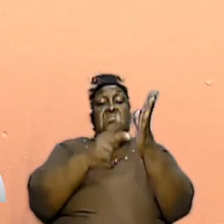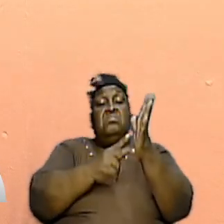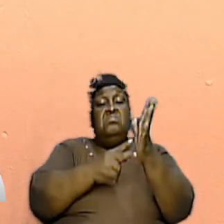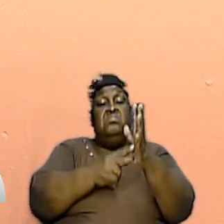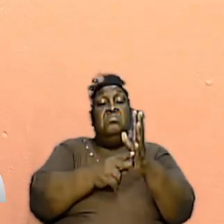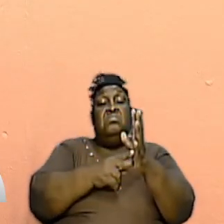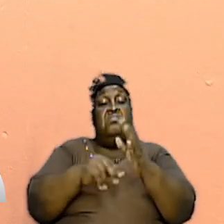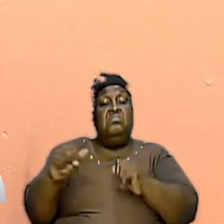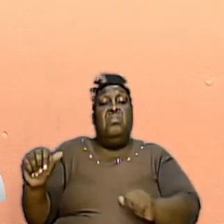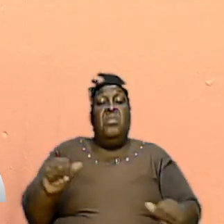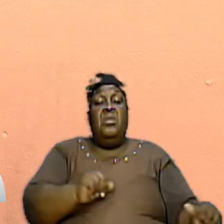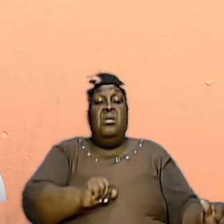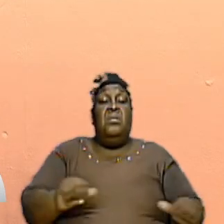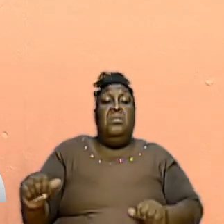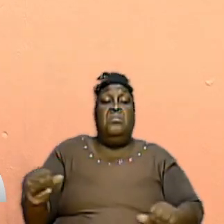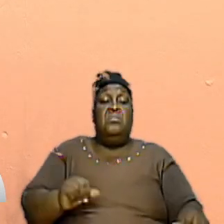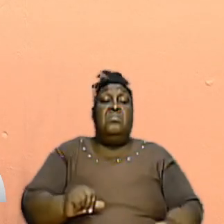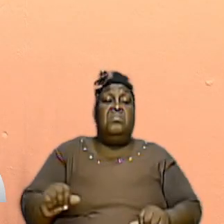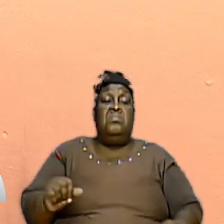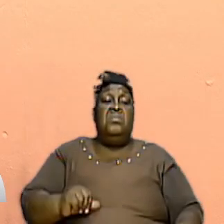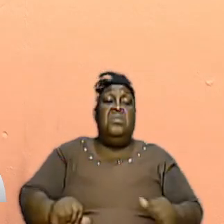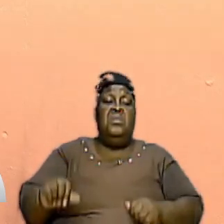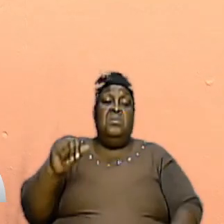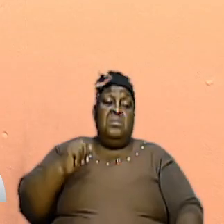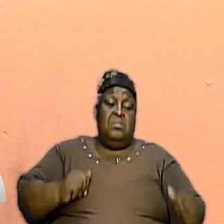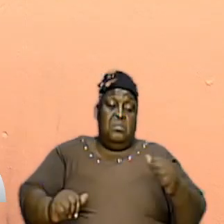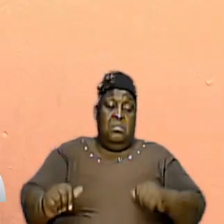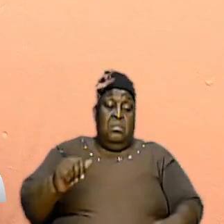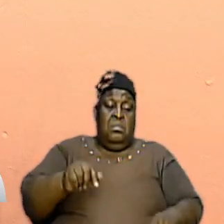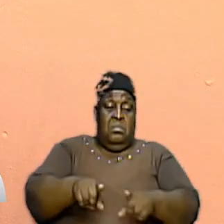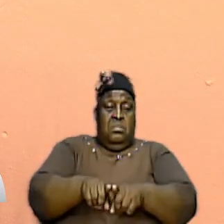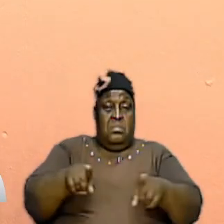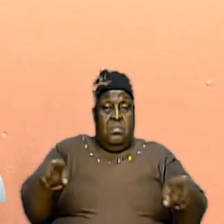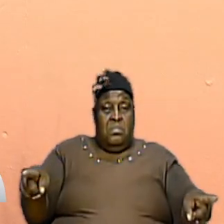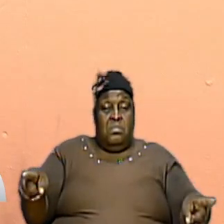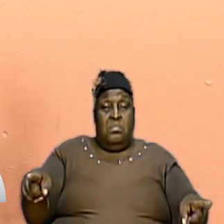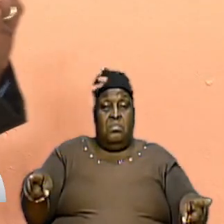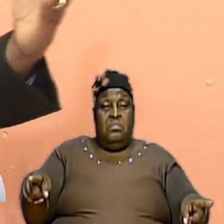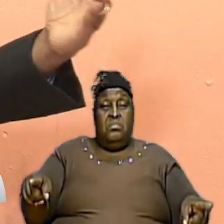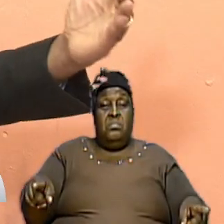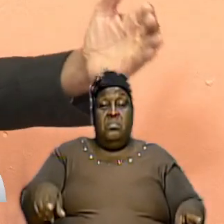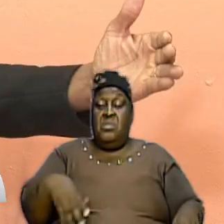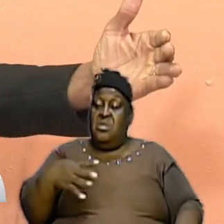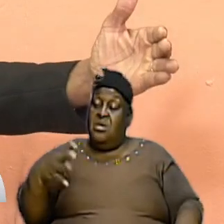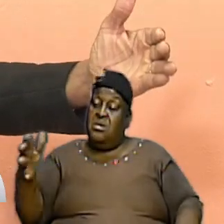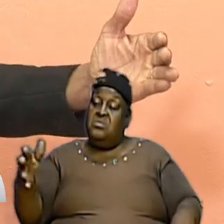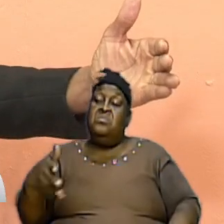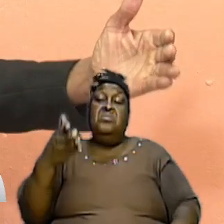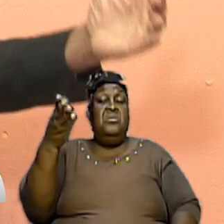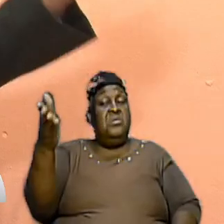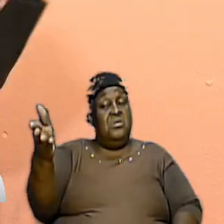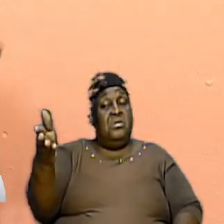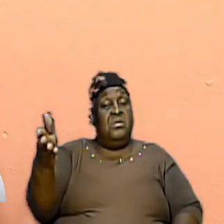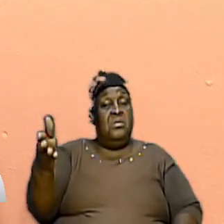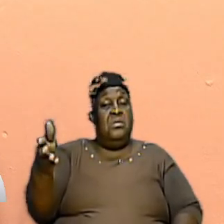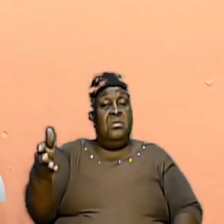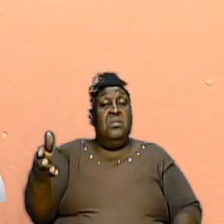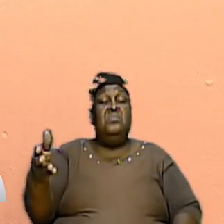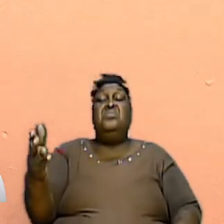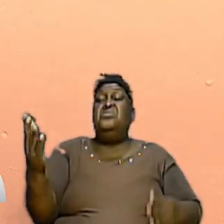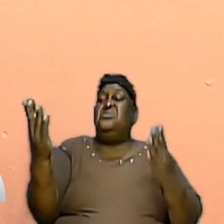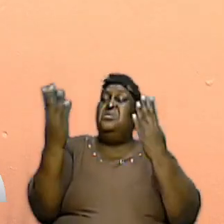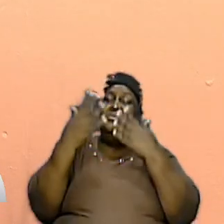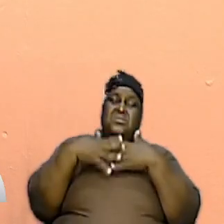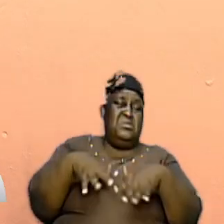Actions and activities differ. Things which were there were a shadow